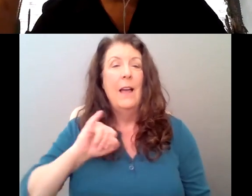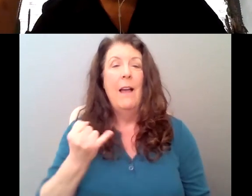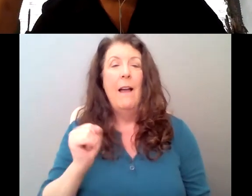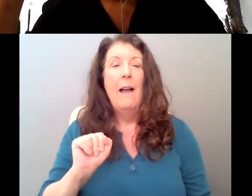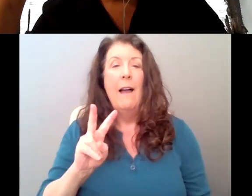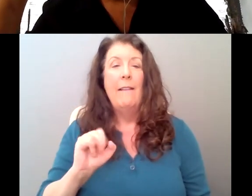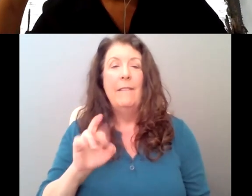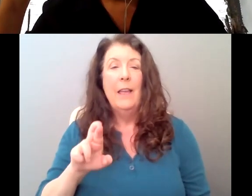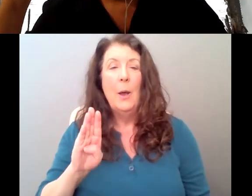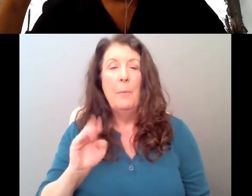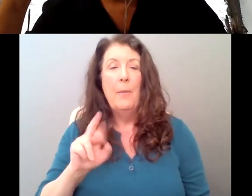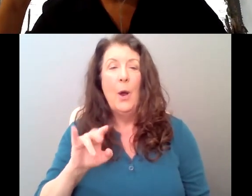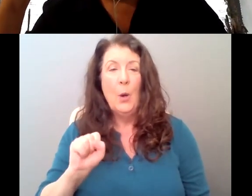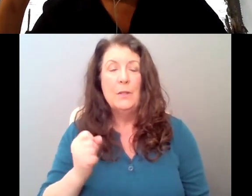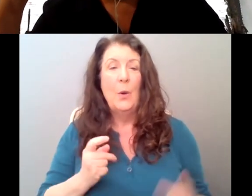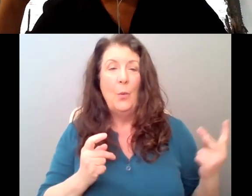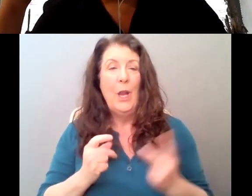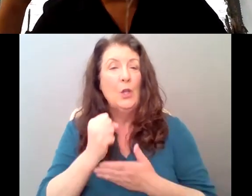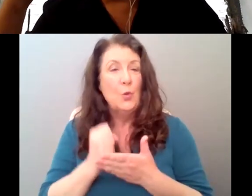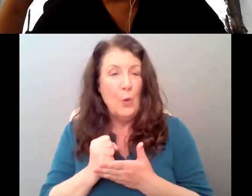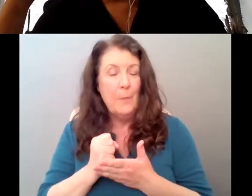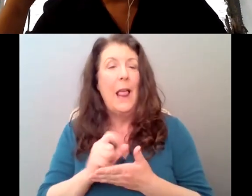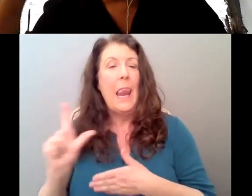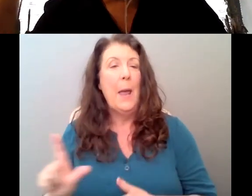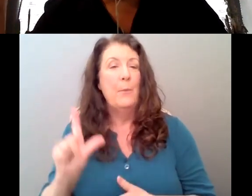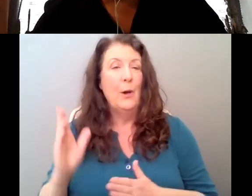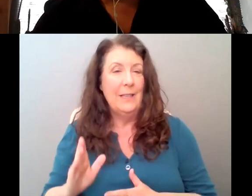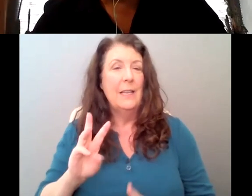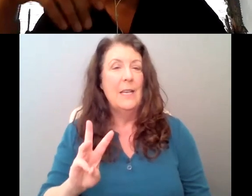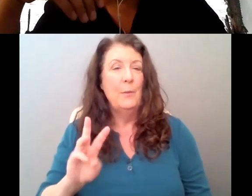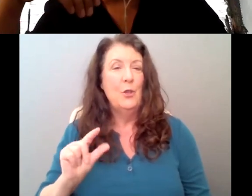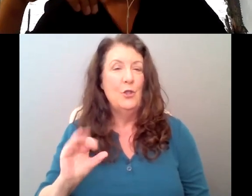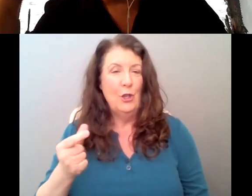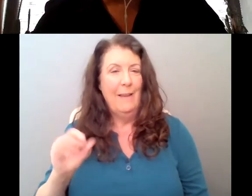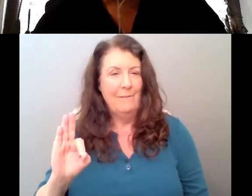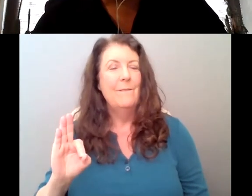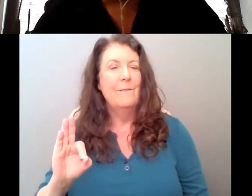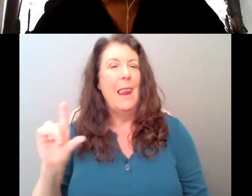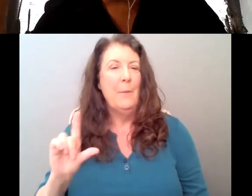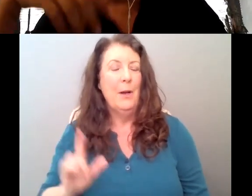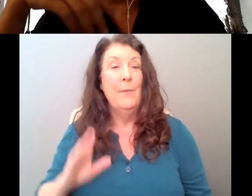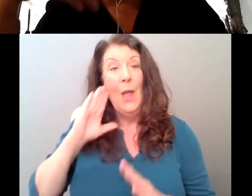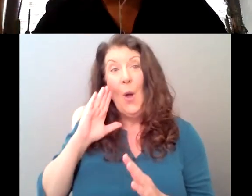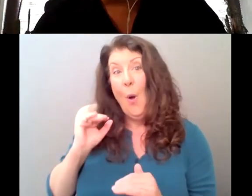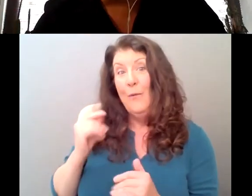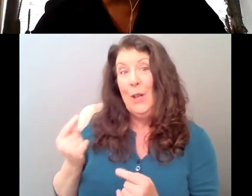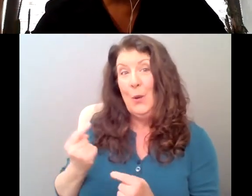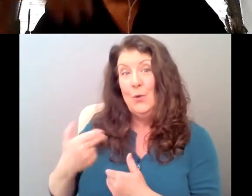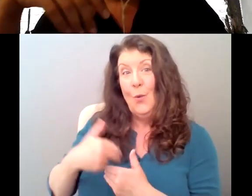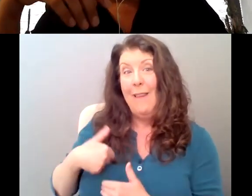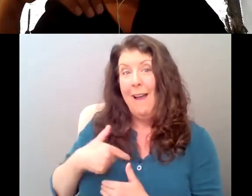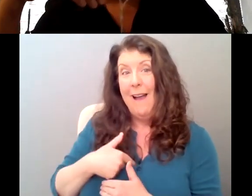at the Writers Guild Foundation Library. Yeah, and and hopefully you're here because you're a library fan or a